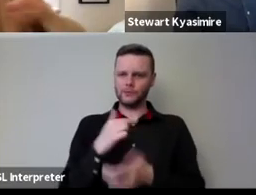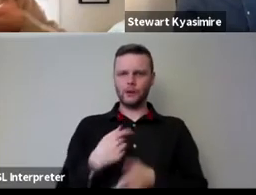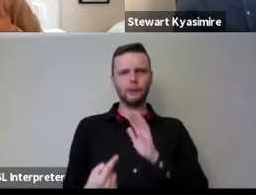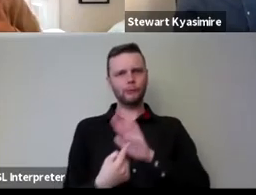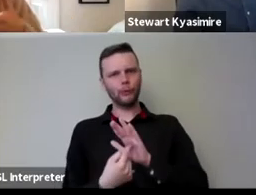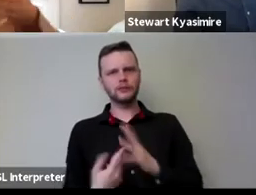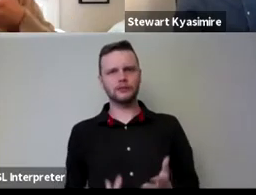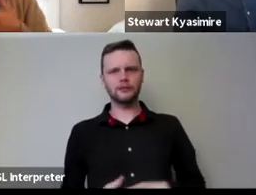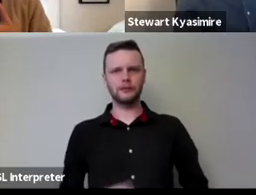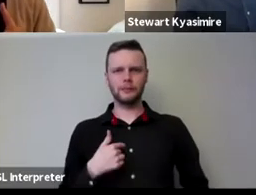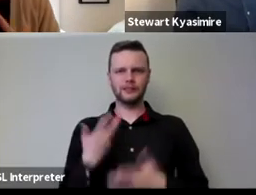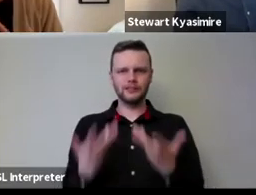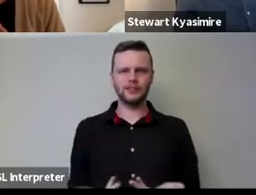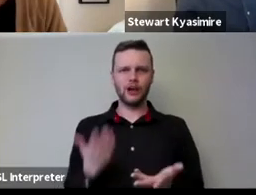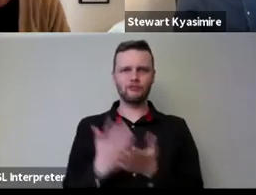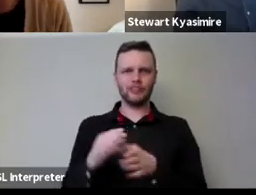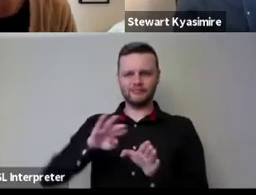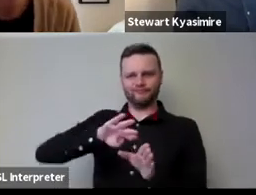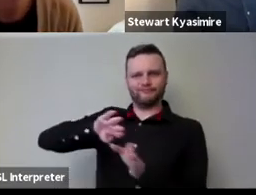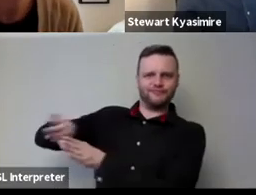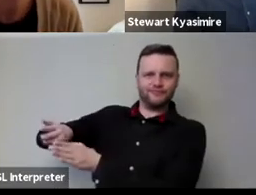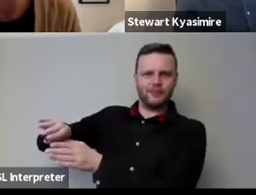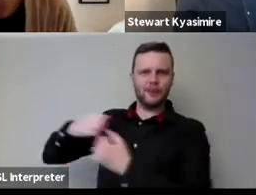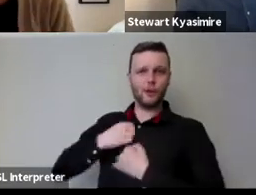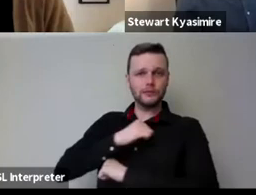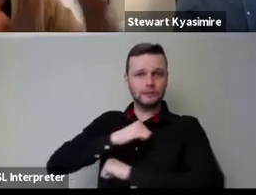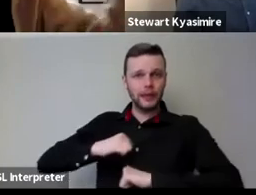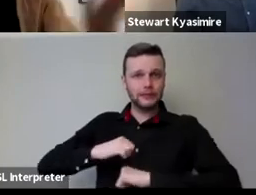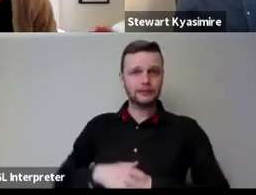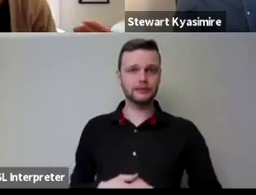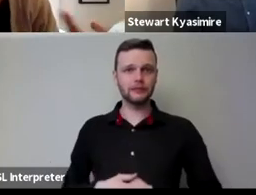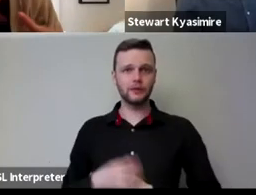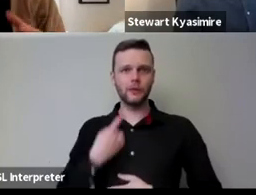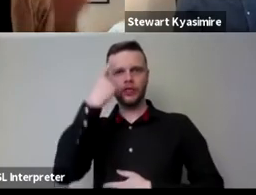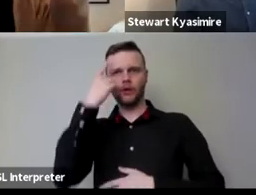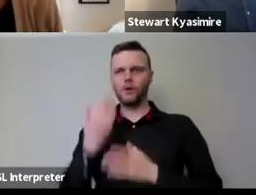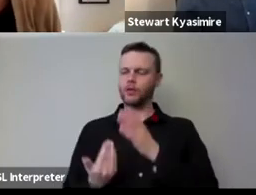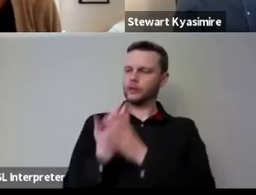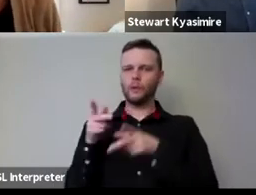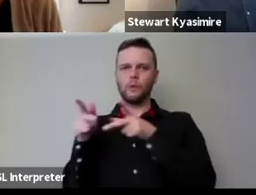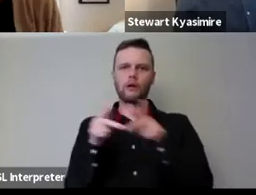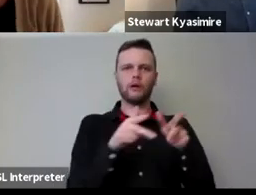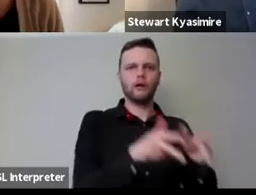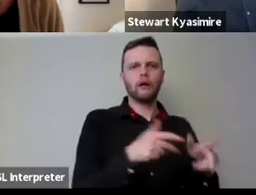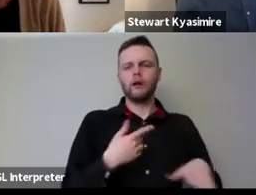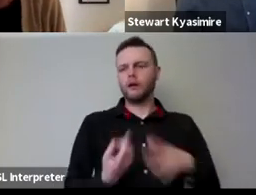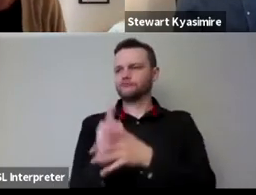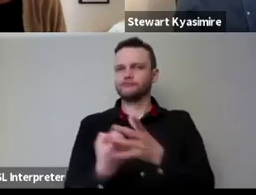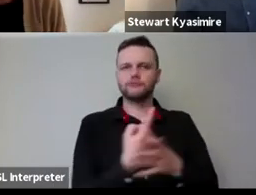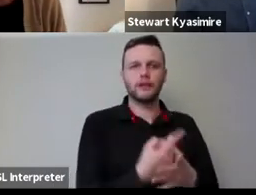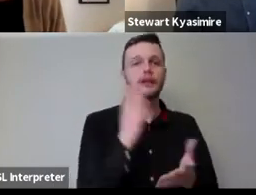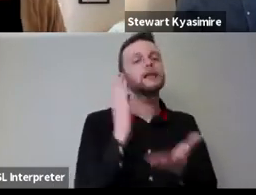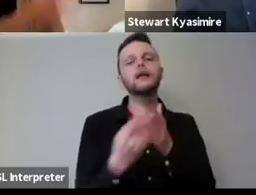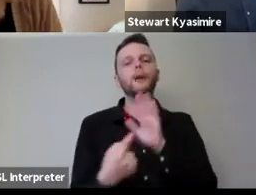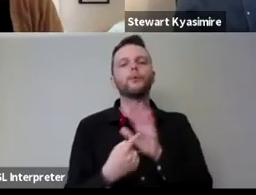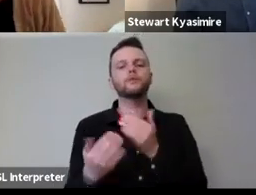moment we're so sidelined in our own space having these discussions about venue versus a freelancer and it's important in order to survive in